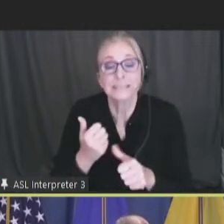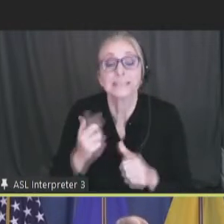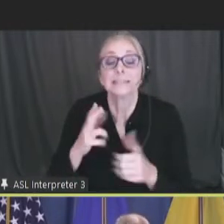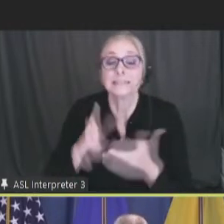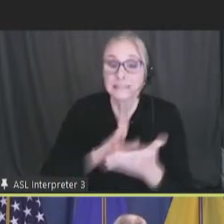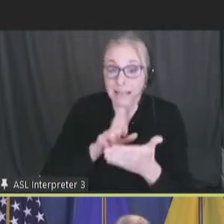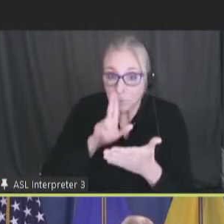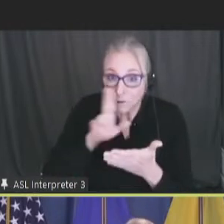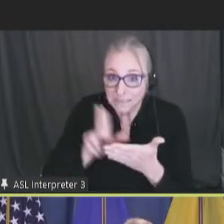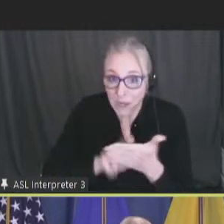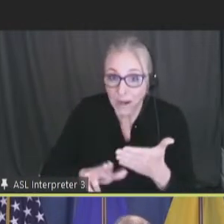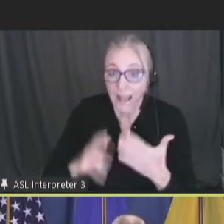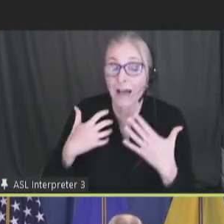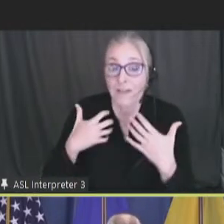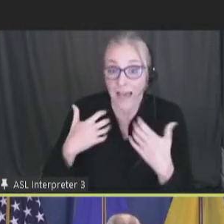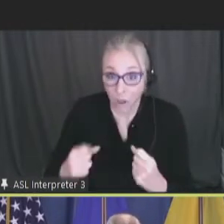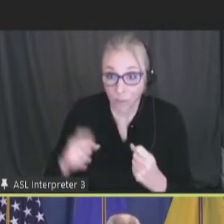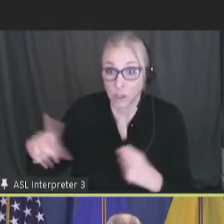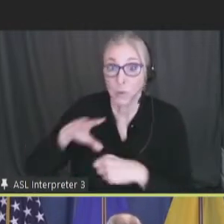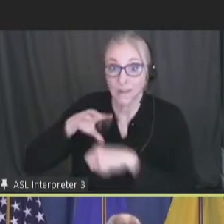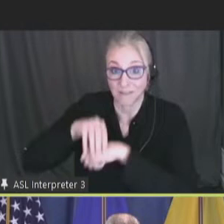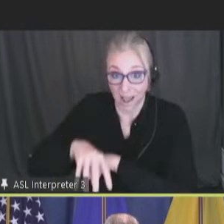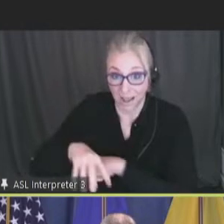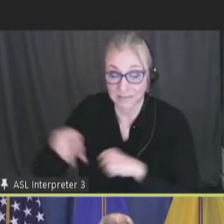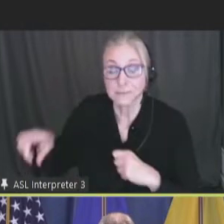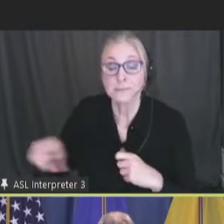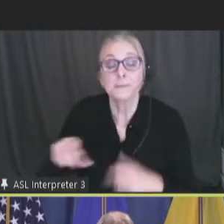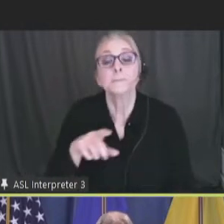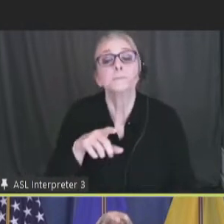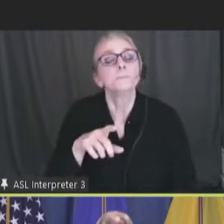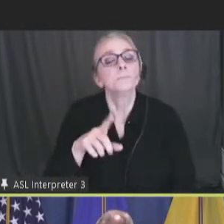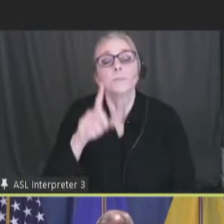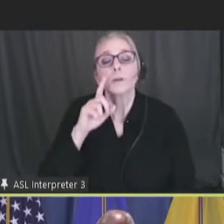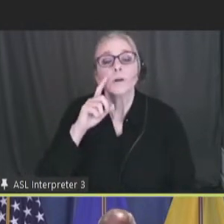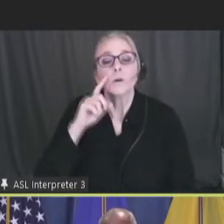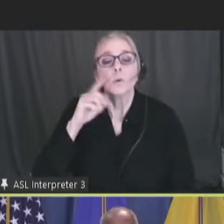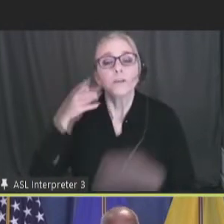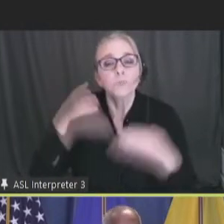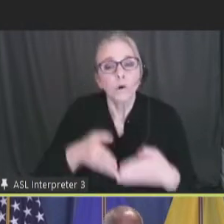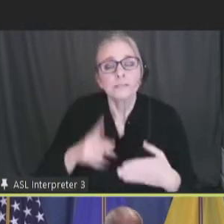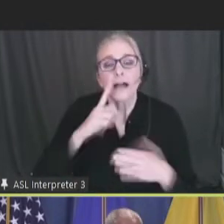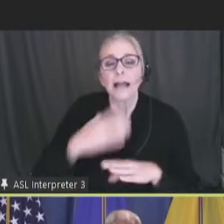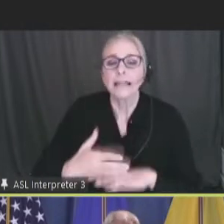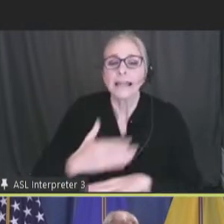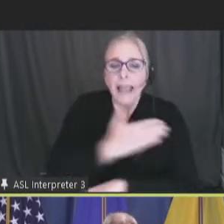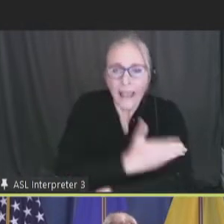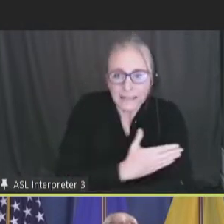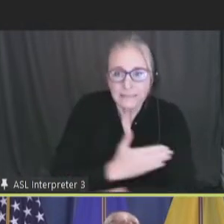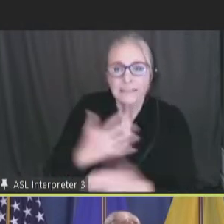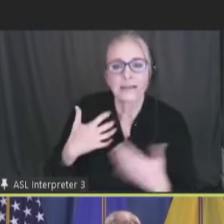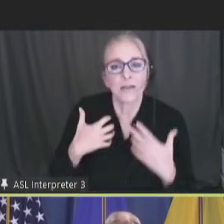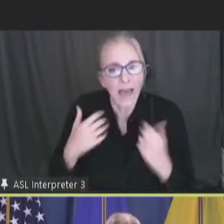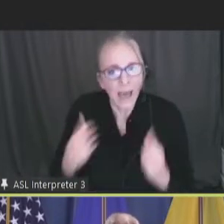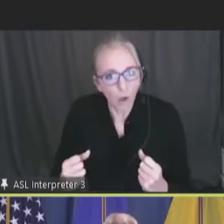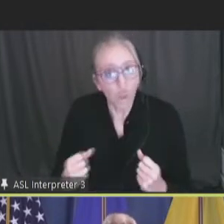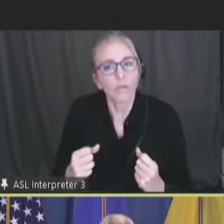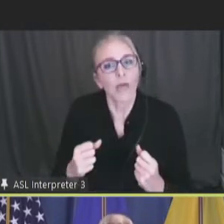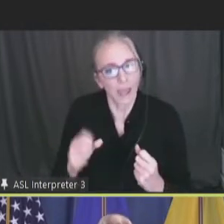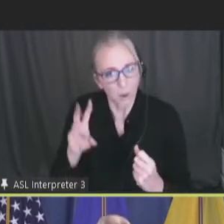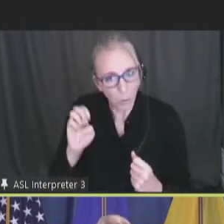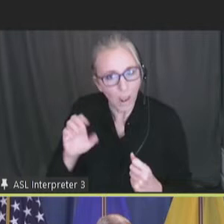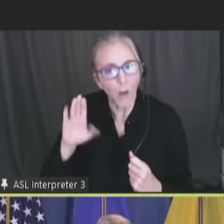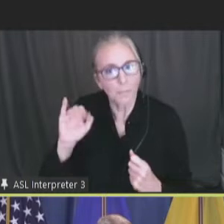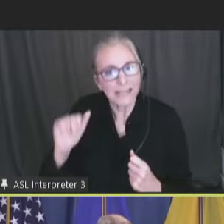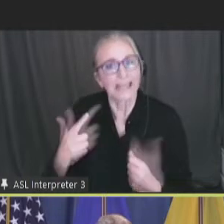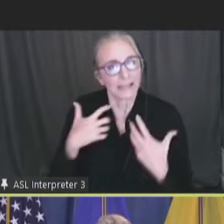who you advise. And we focus on enhancing the health and well-being of older